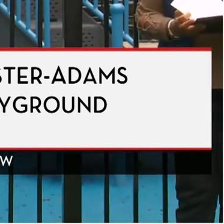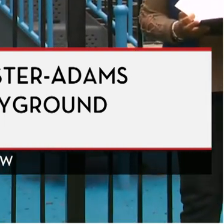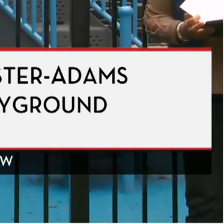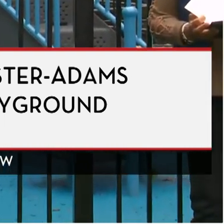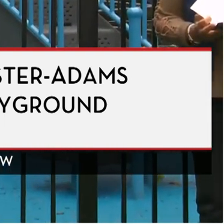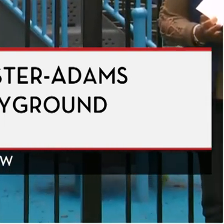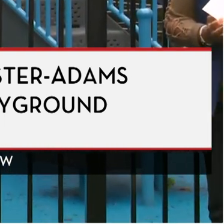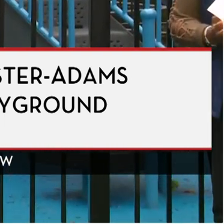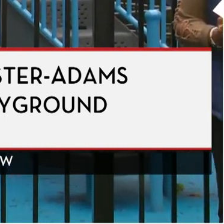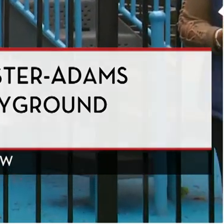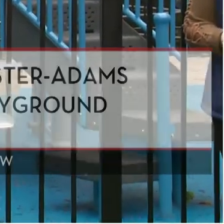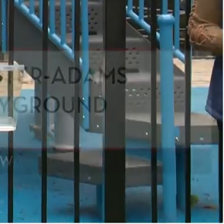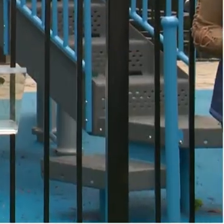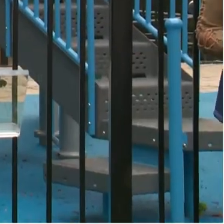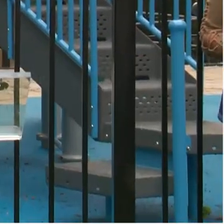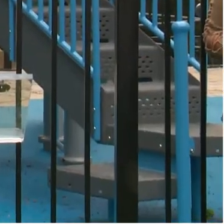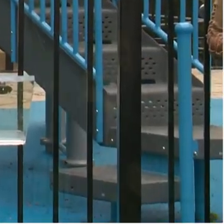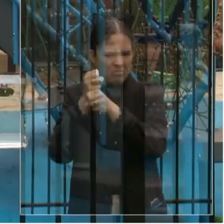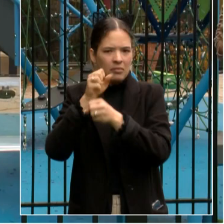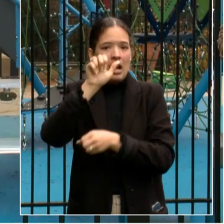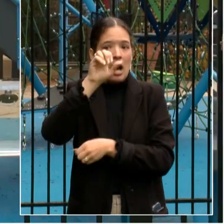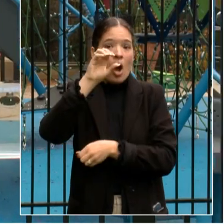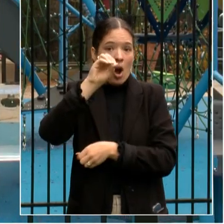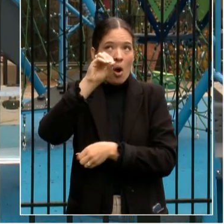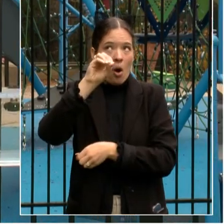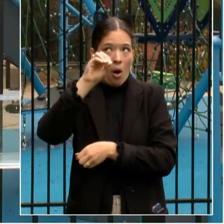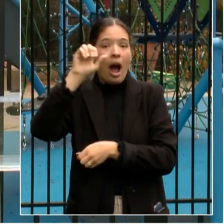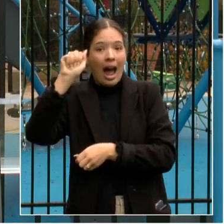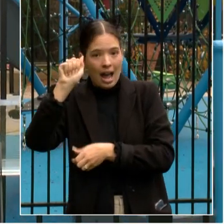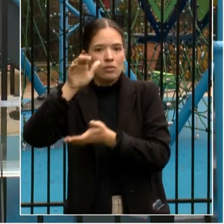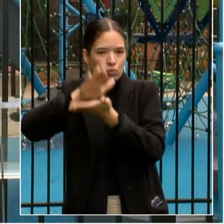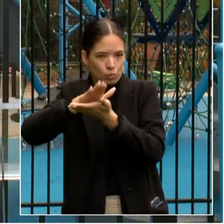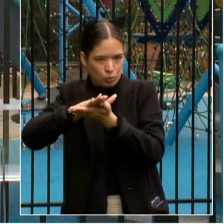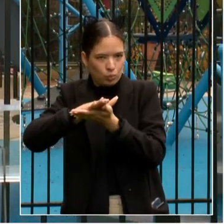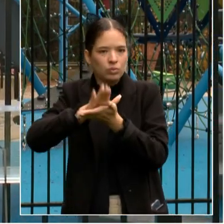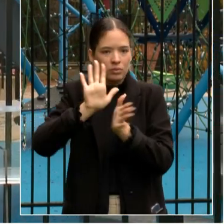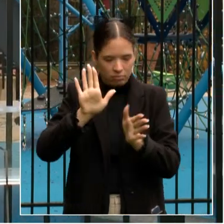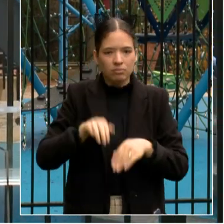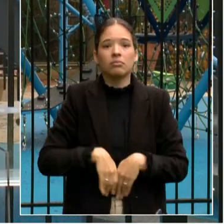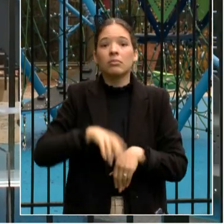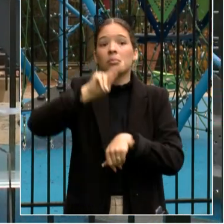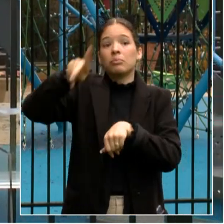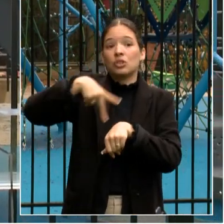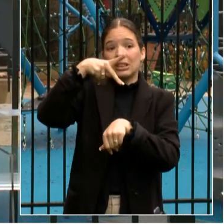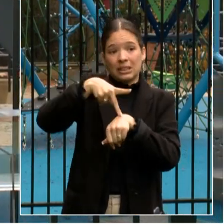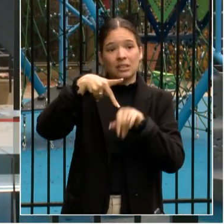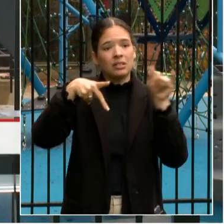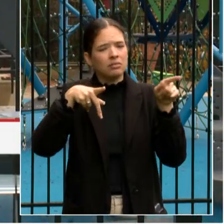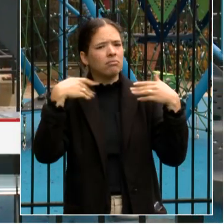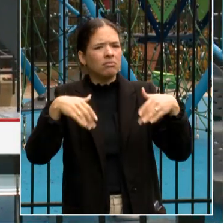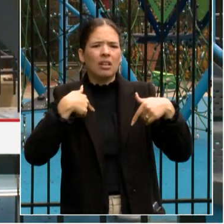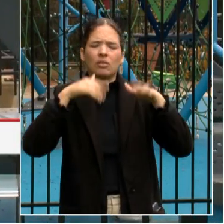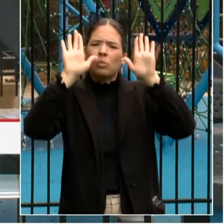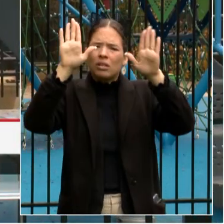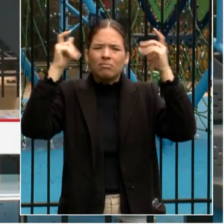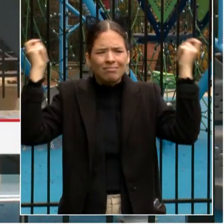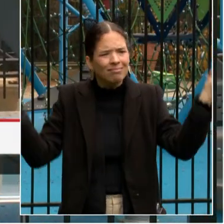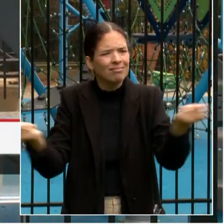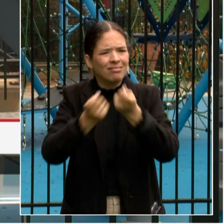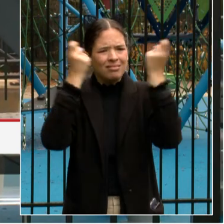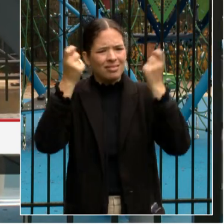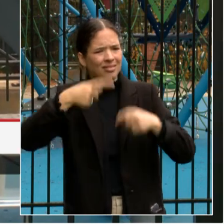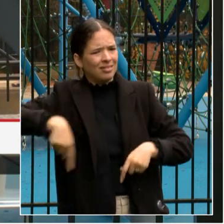Pineda. the principal of the school. It's wonderful to have you here today to celebrate our new playground and participate